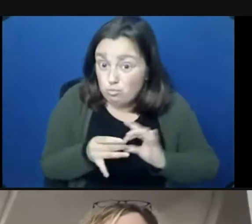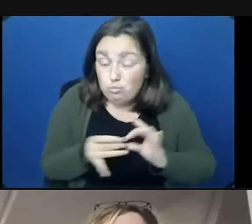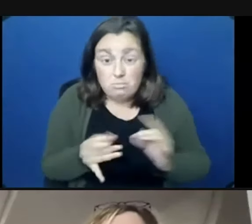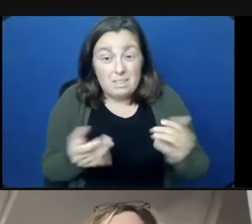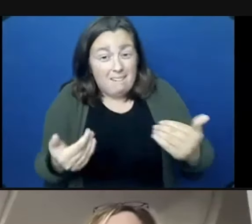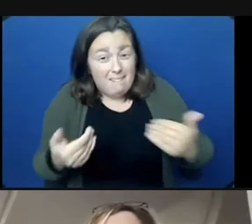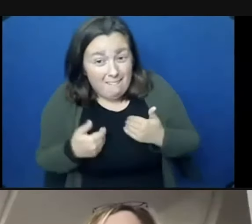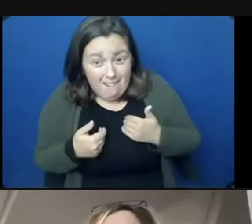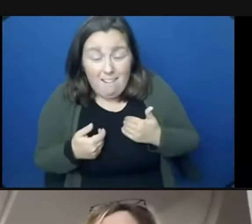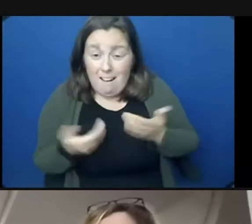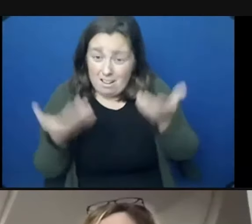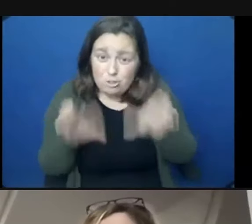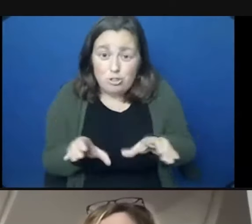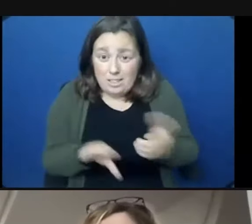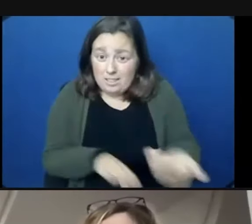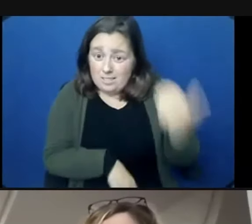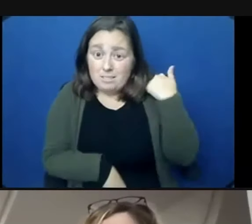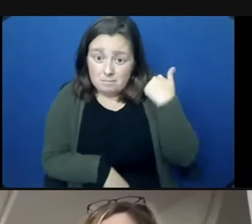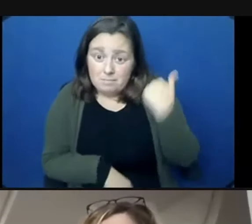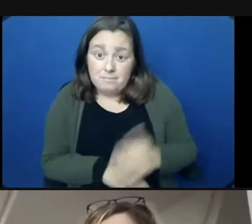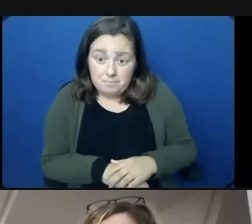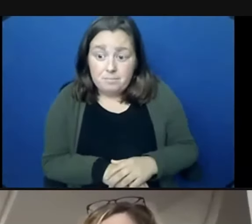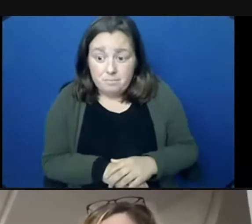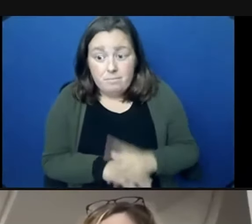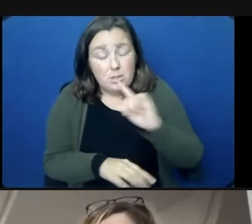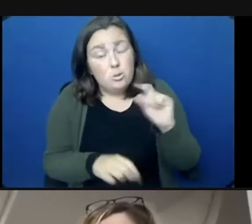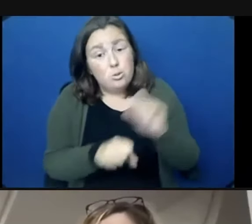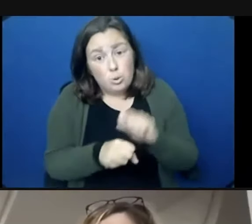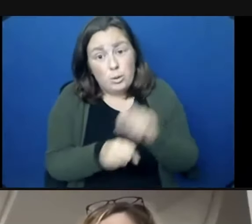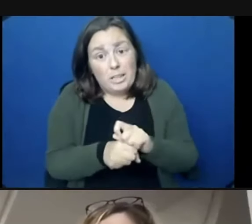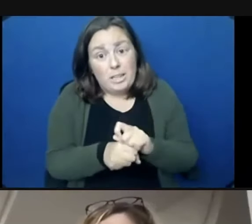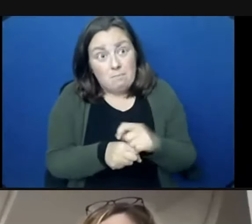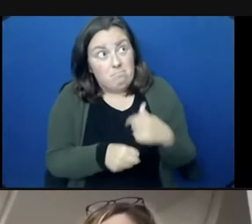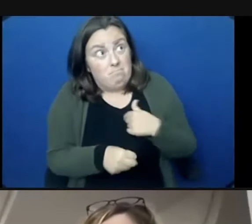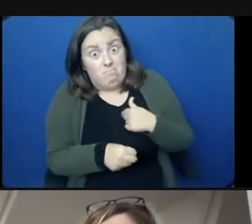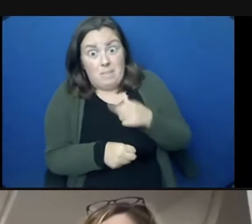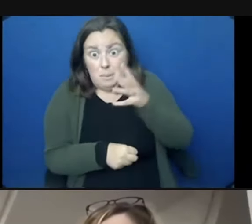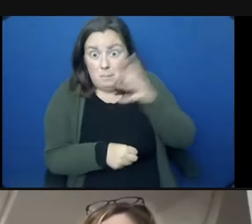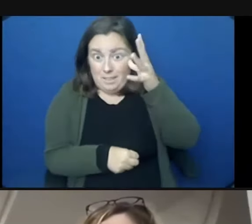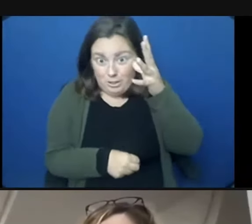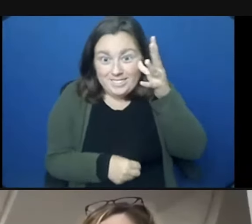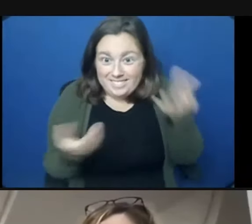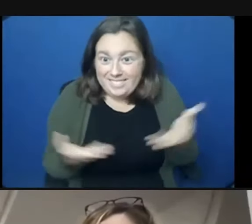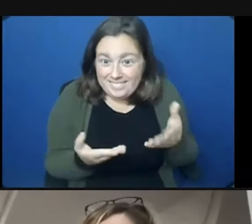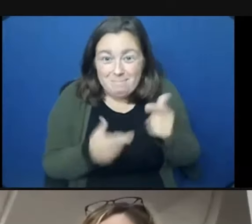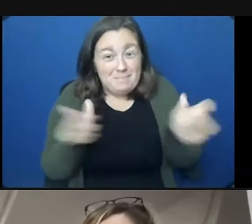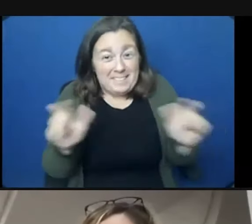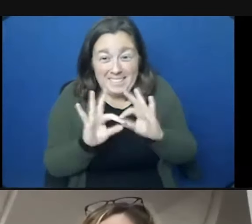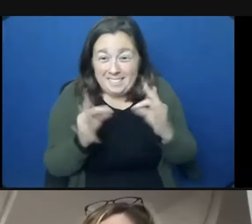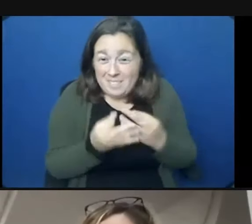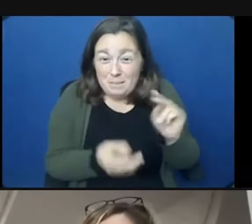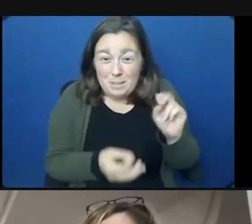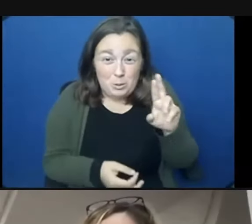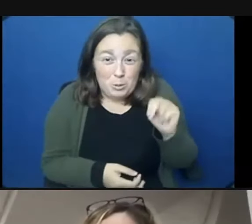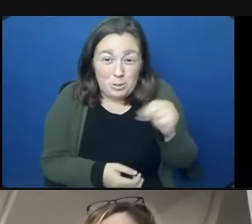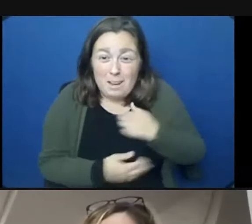had a chance to run their opinions heard. Truly, I really do. I'm a parent of Morton. I have a big family in Morton. I appreciate